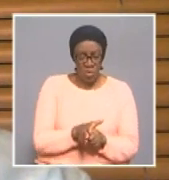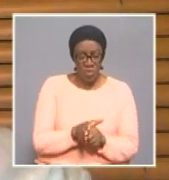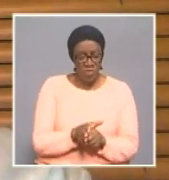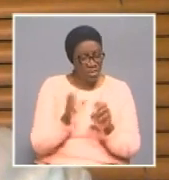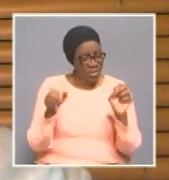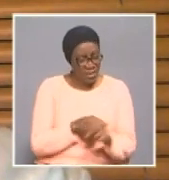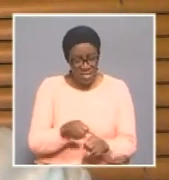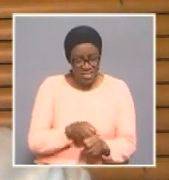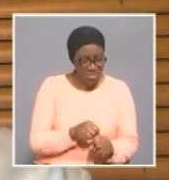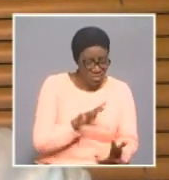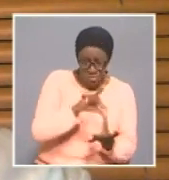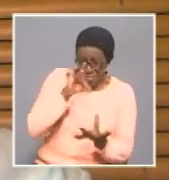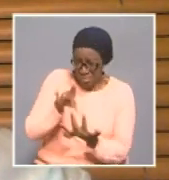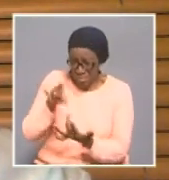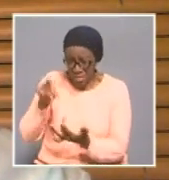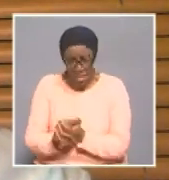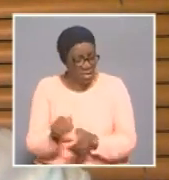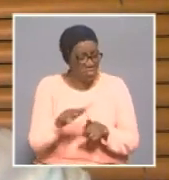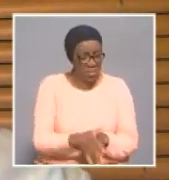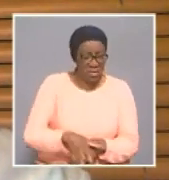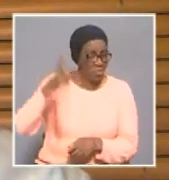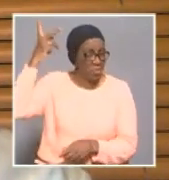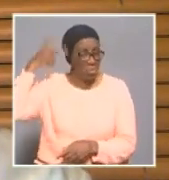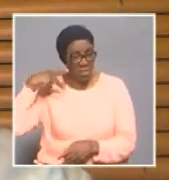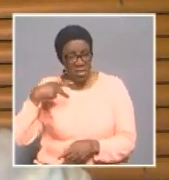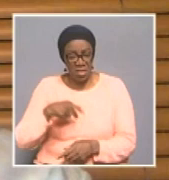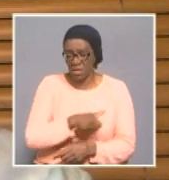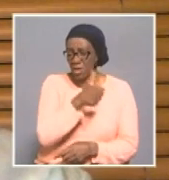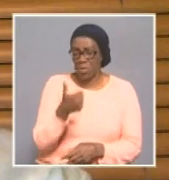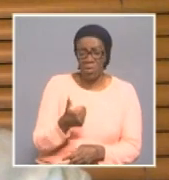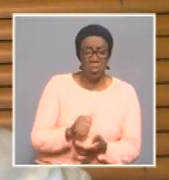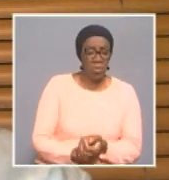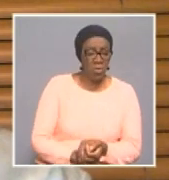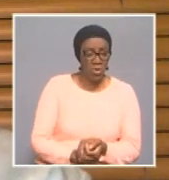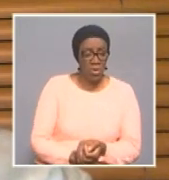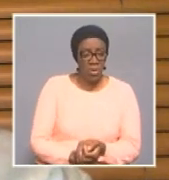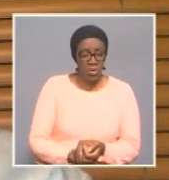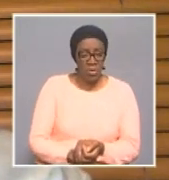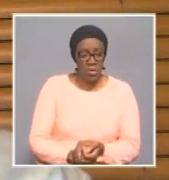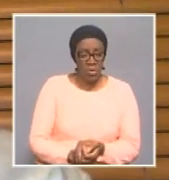religious background or the color of the people.